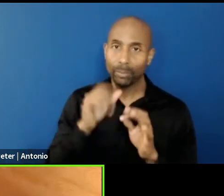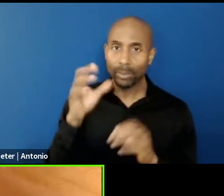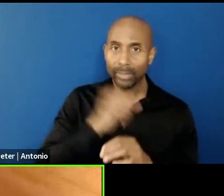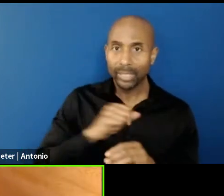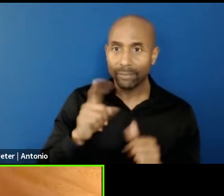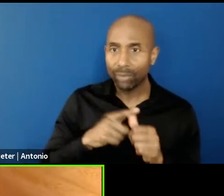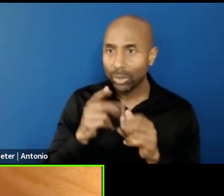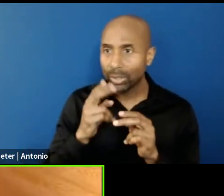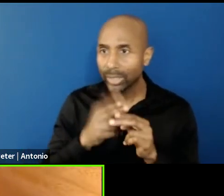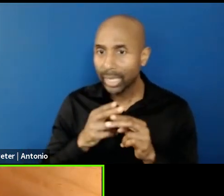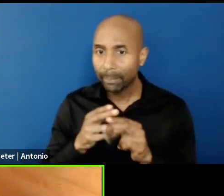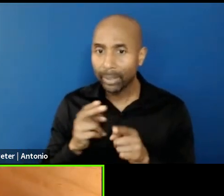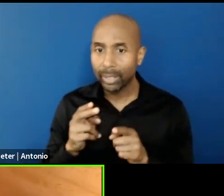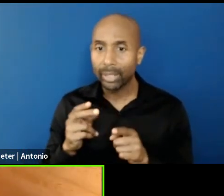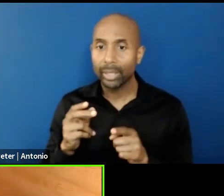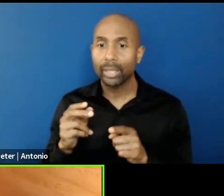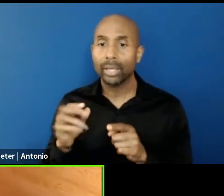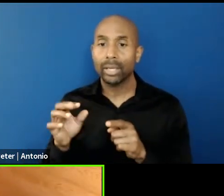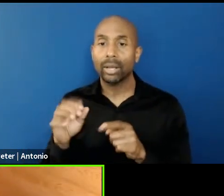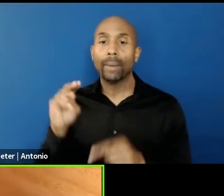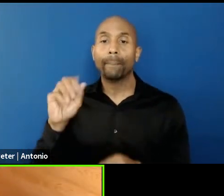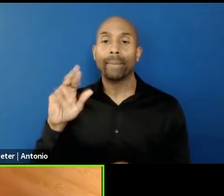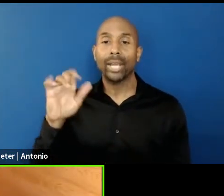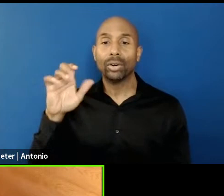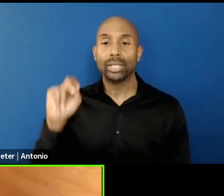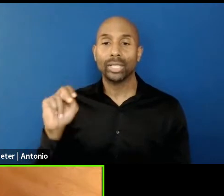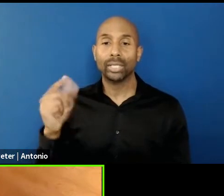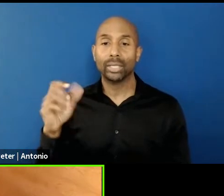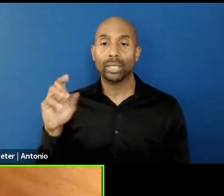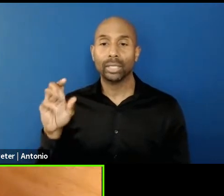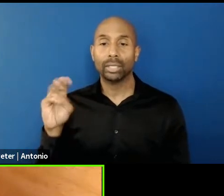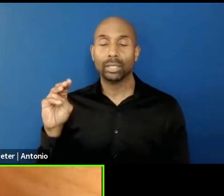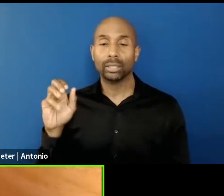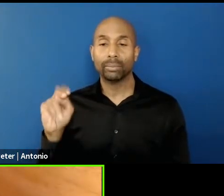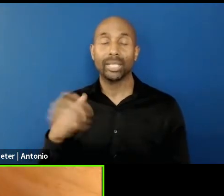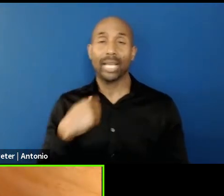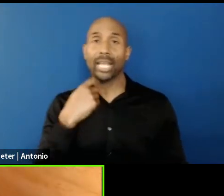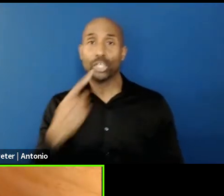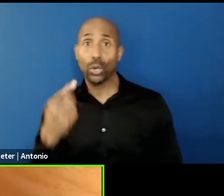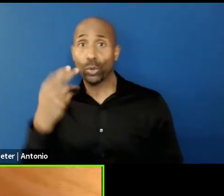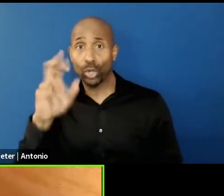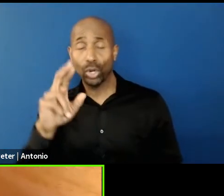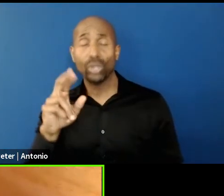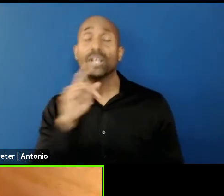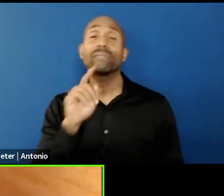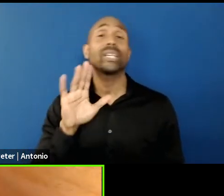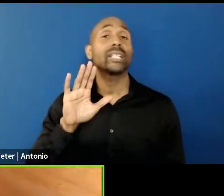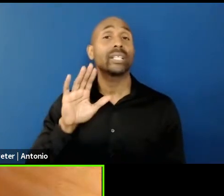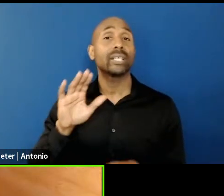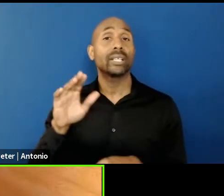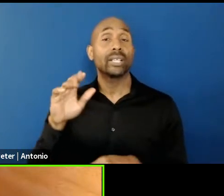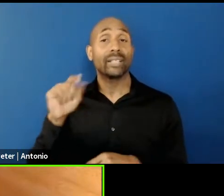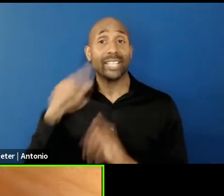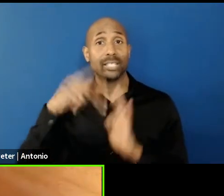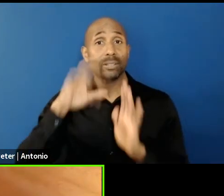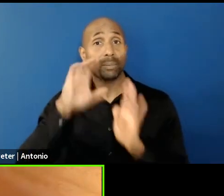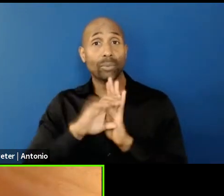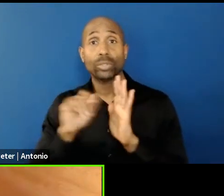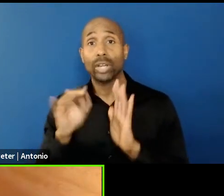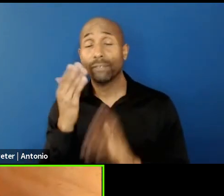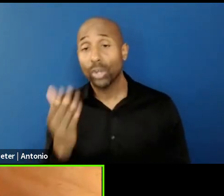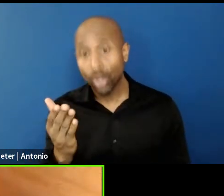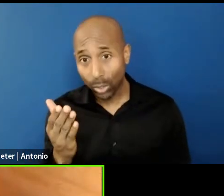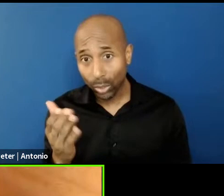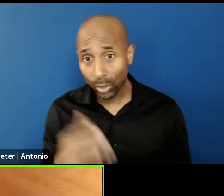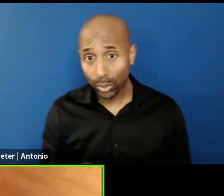her that this is a portrait of her, not me, you know? I missed it. I'm just a consequence of it, but a person like Meryn